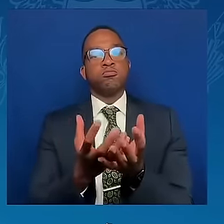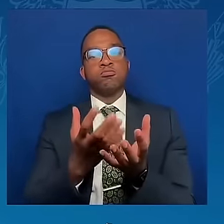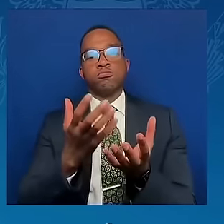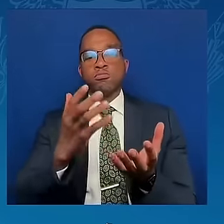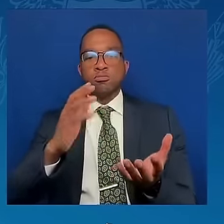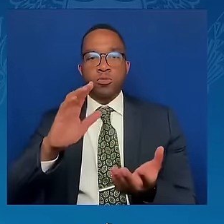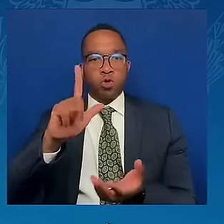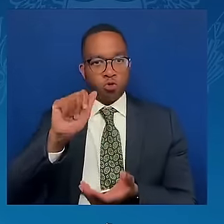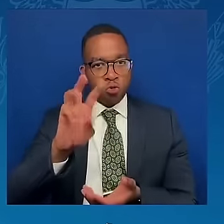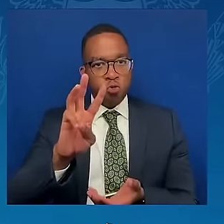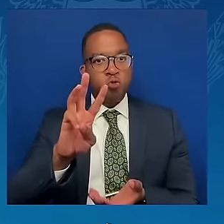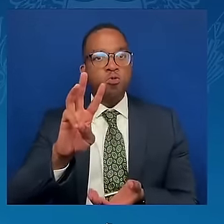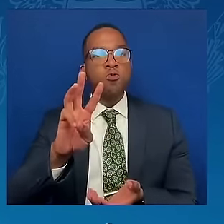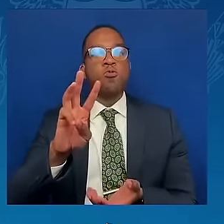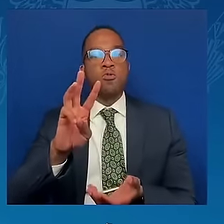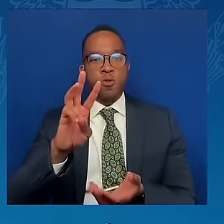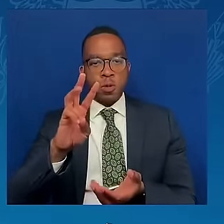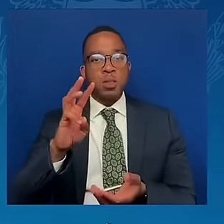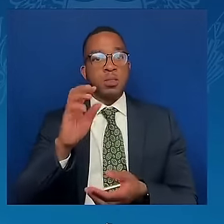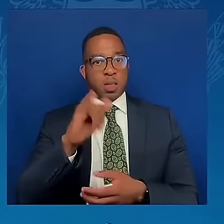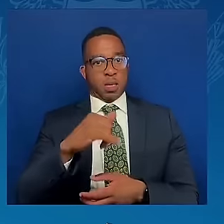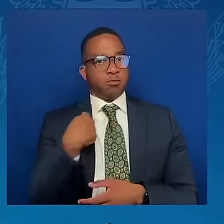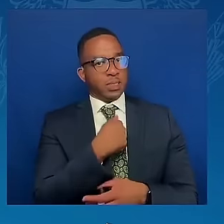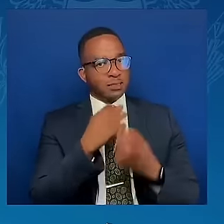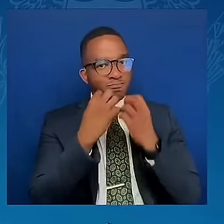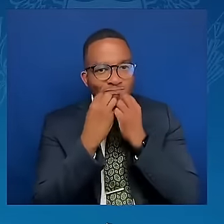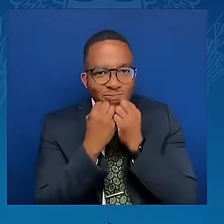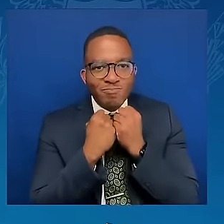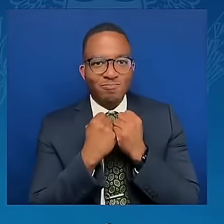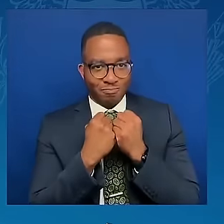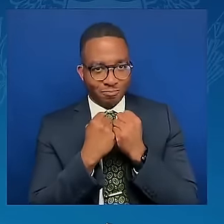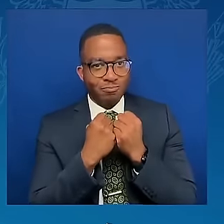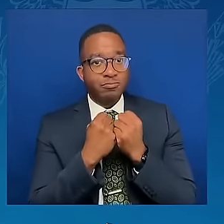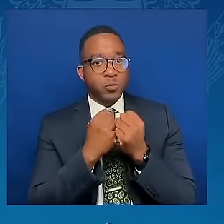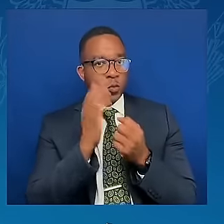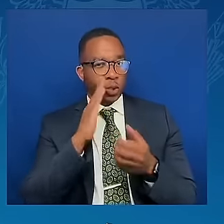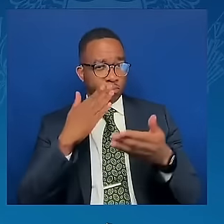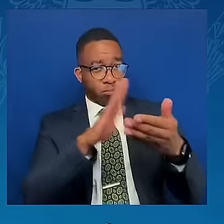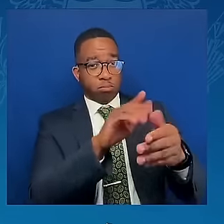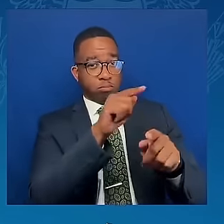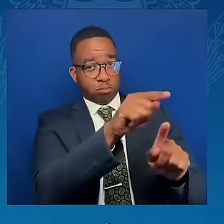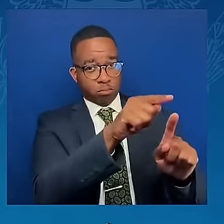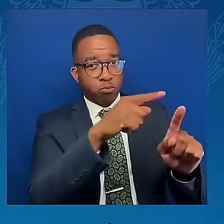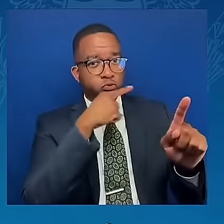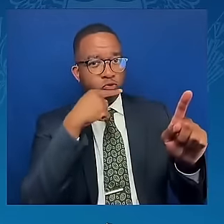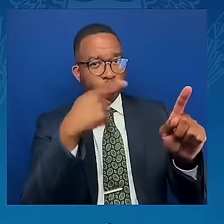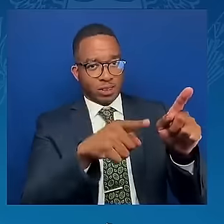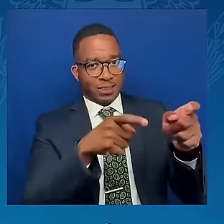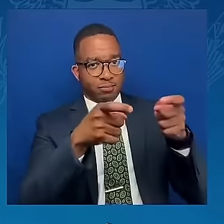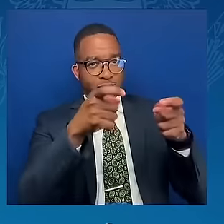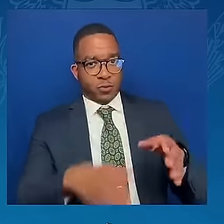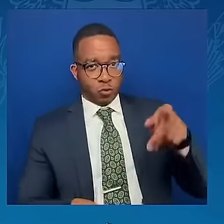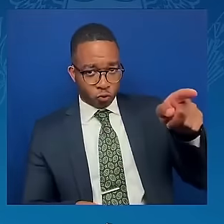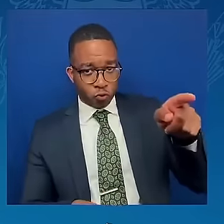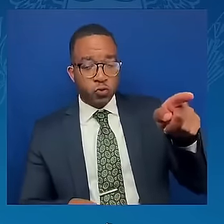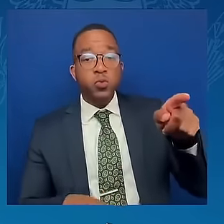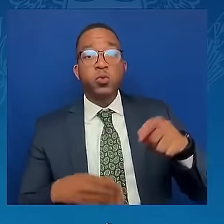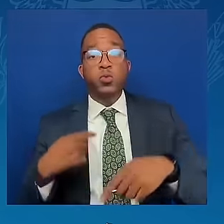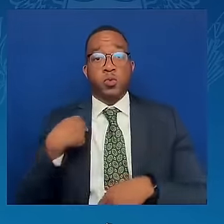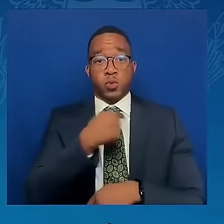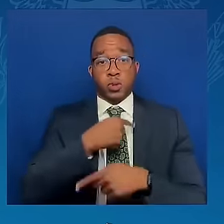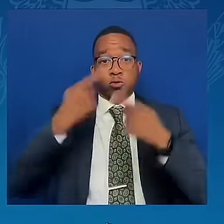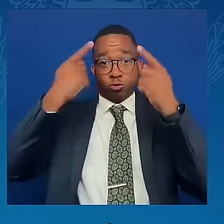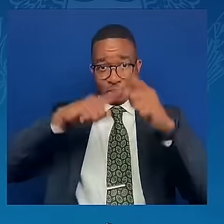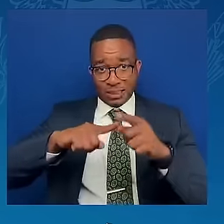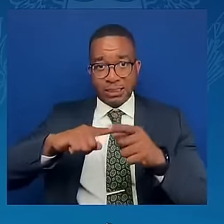and to stand with our allies and partners. This approach has provided for our security and prosperity